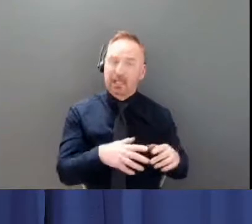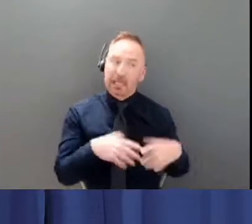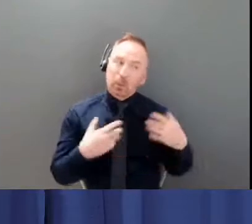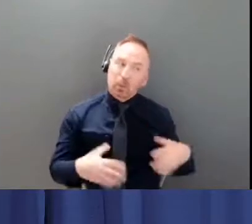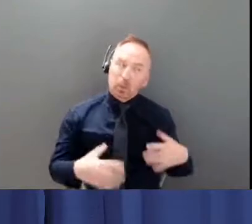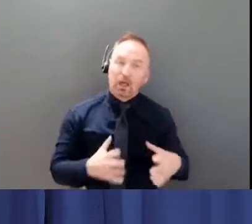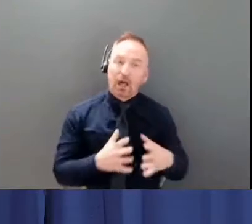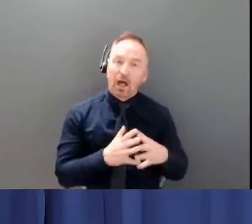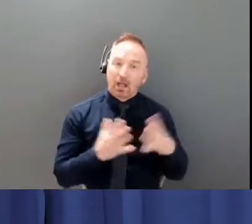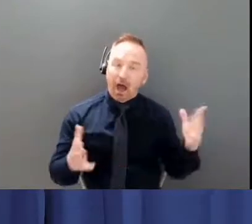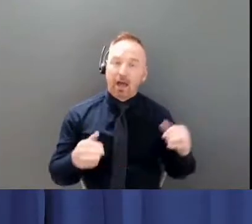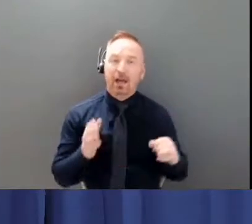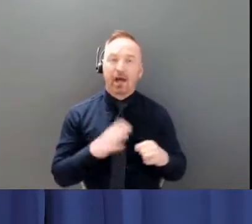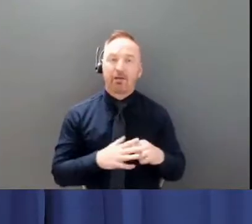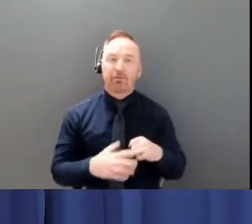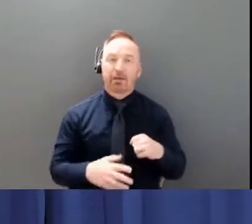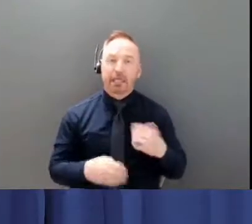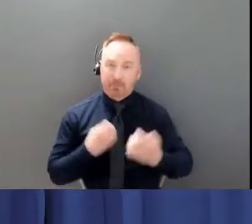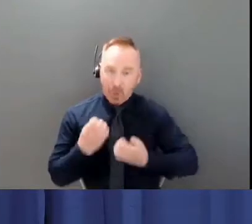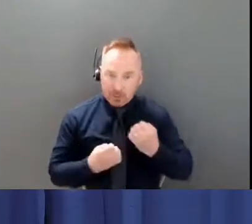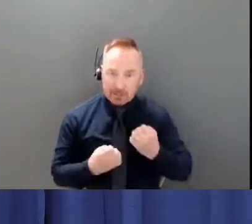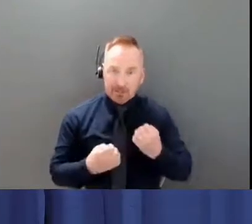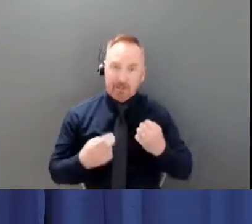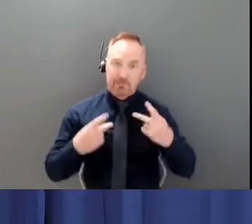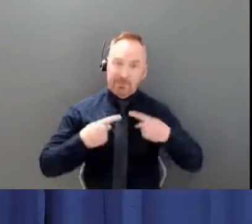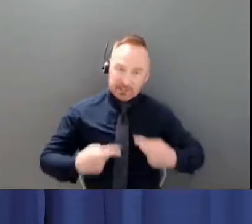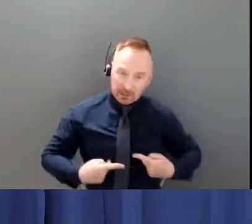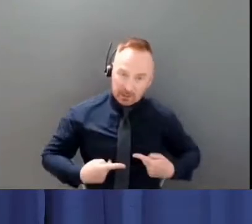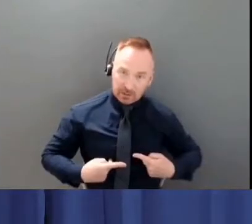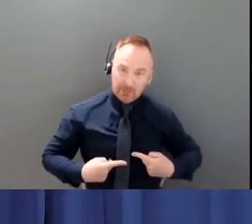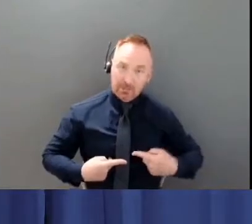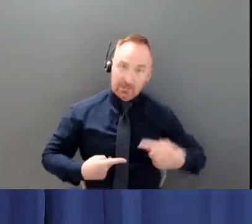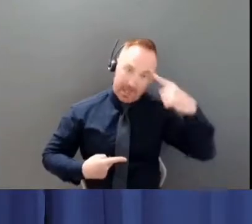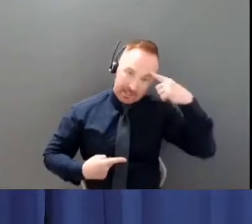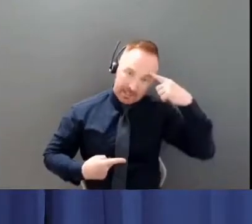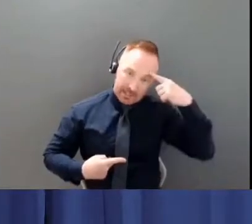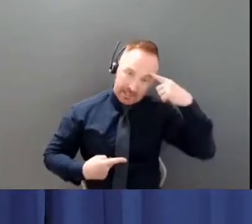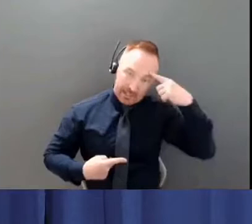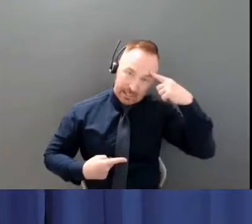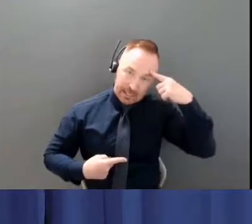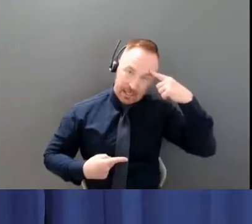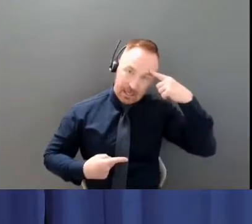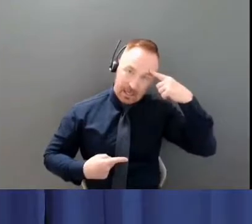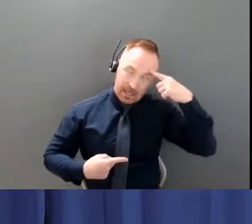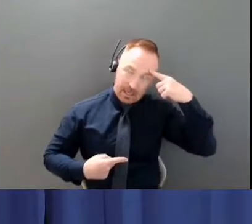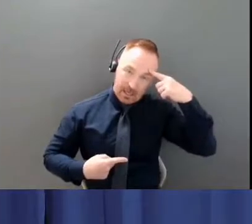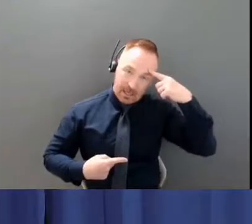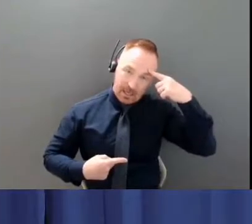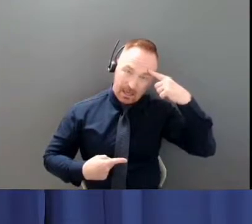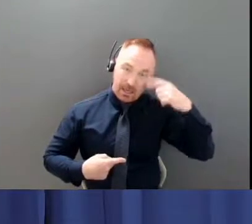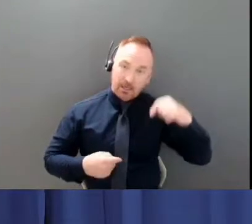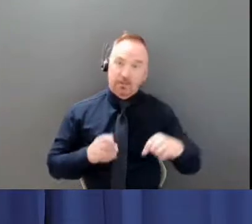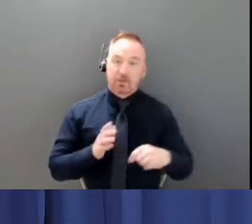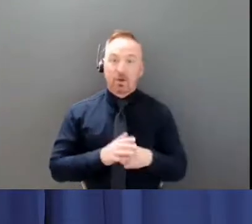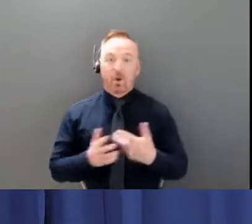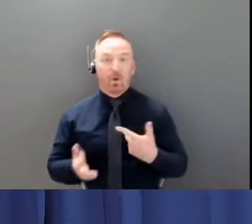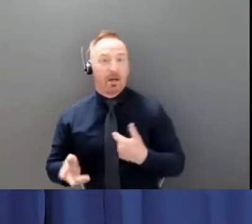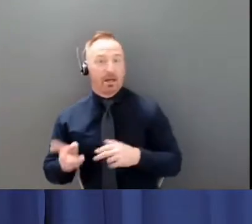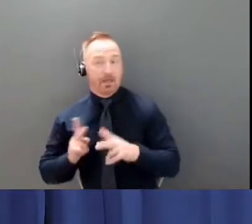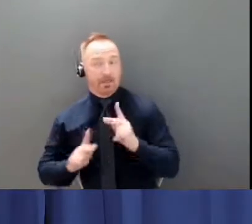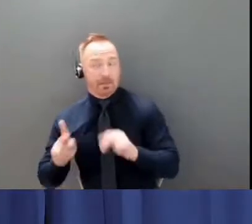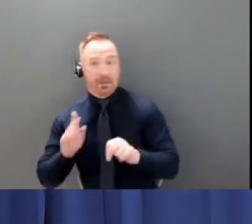meanwhile long-term care and home care staff are keeping people safe and cared for while COVID swirls around